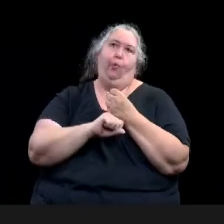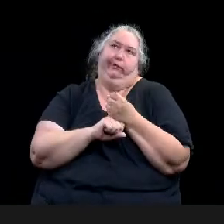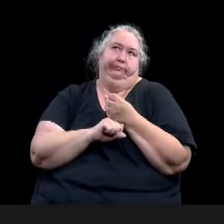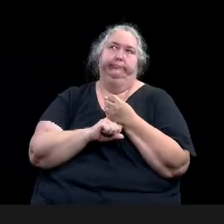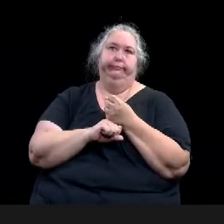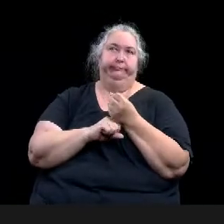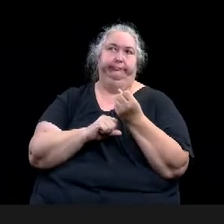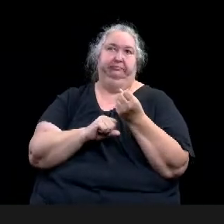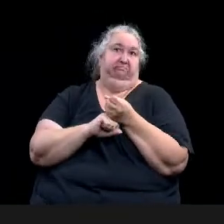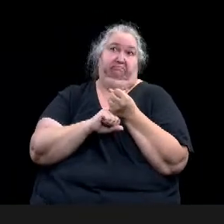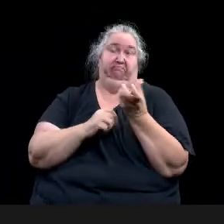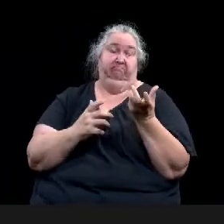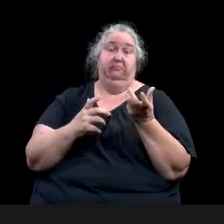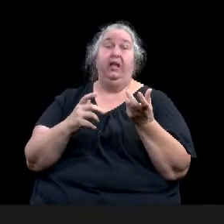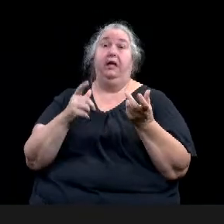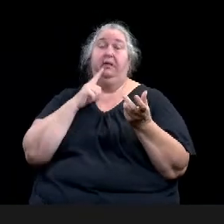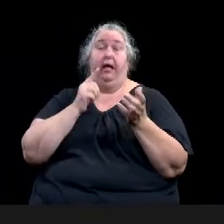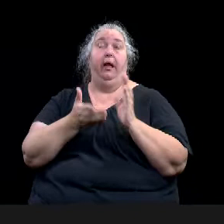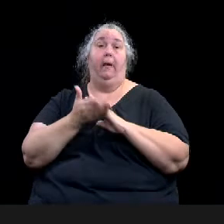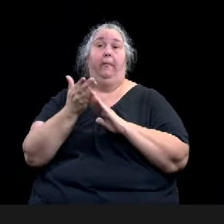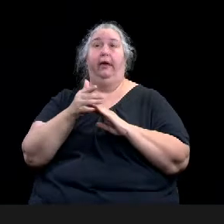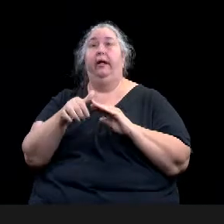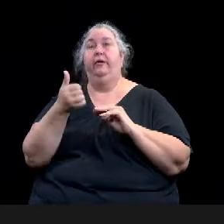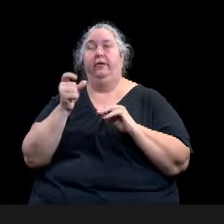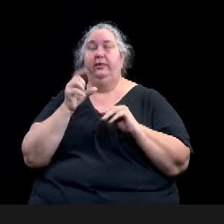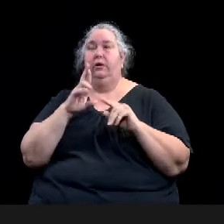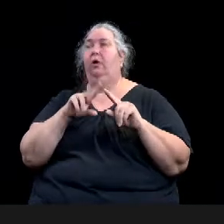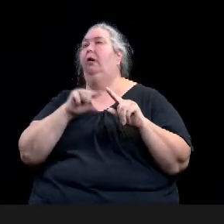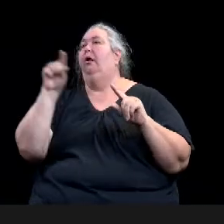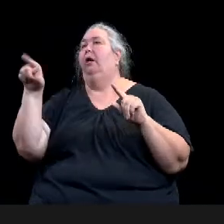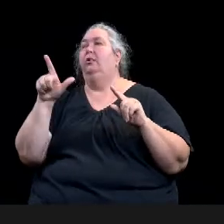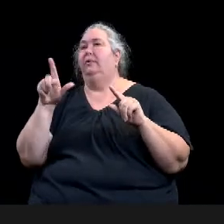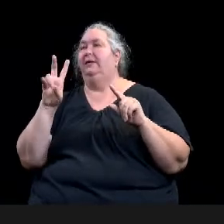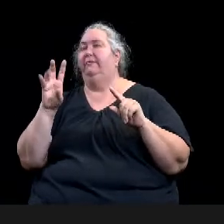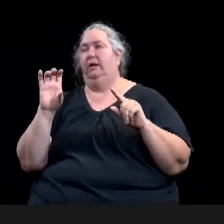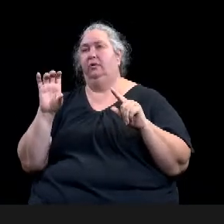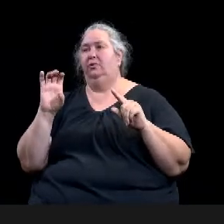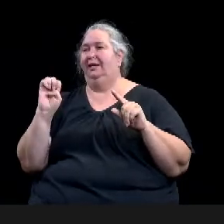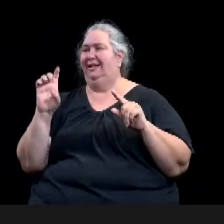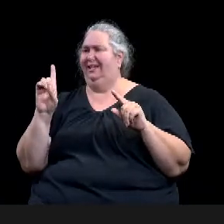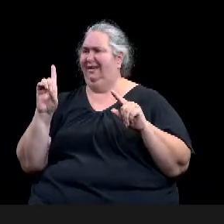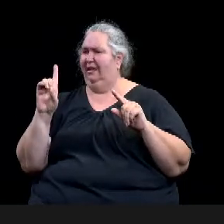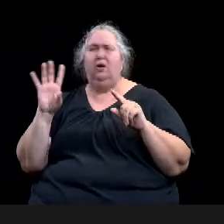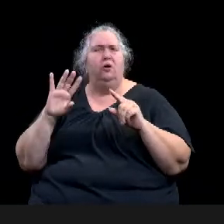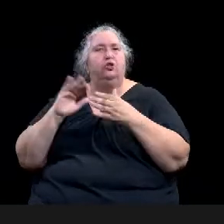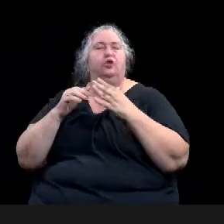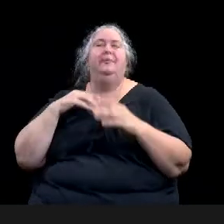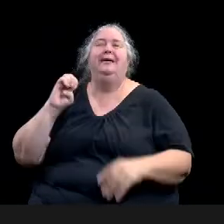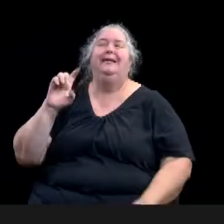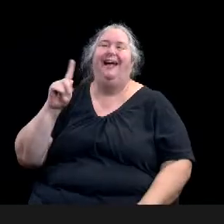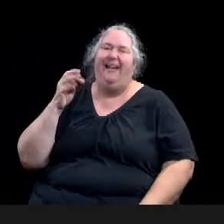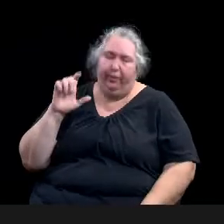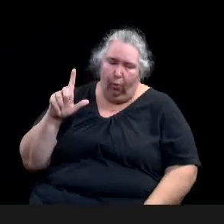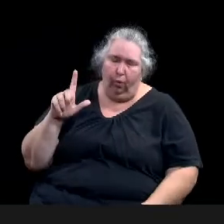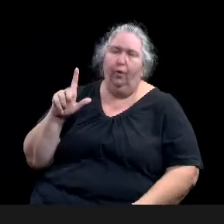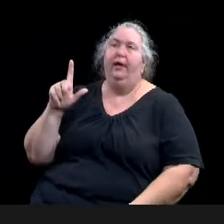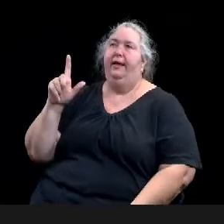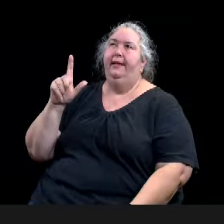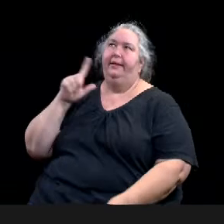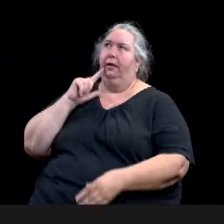was, uh, granted by the city council in January of 2020. And, uh, we have not received any complaints on that one, uh, to date.